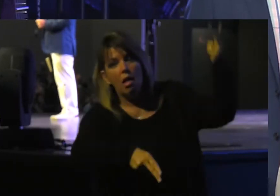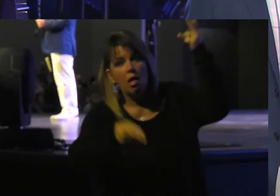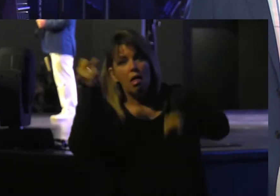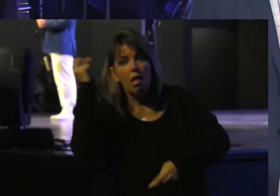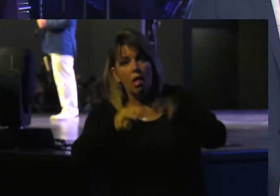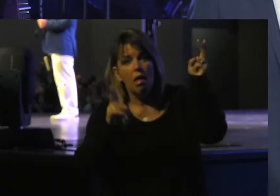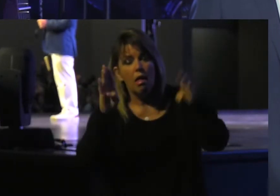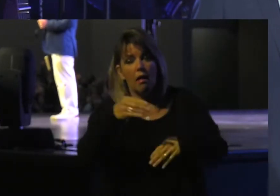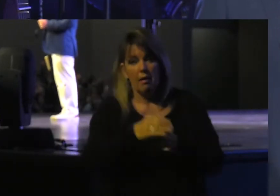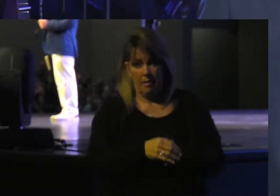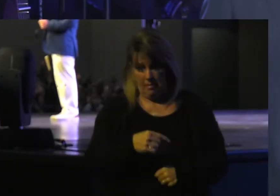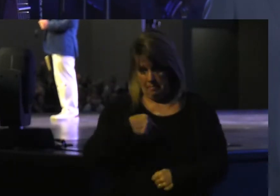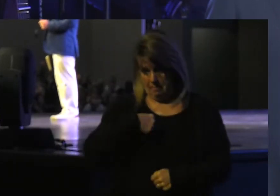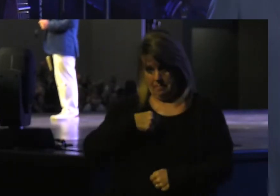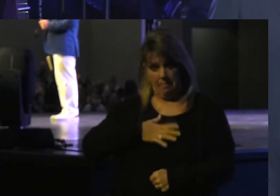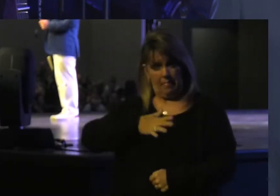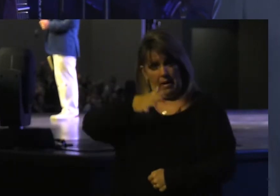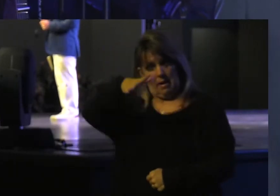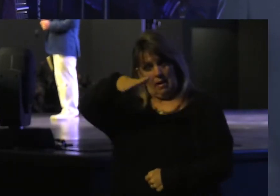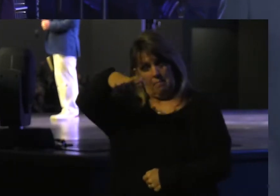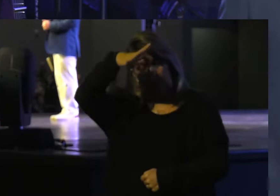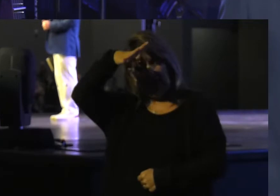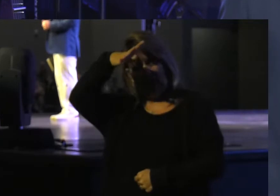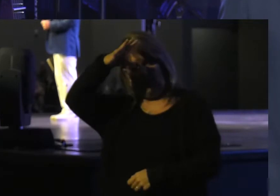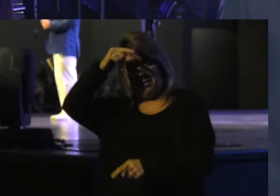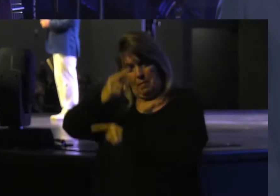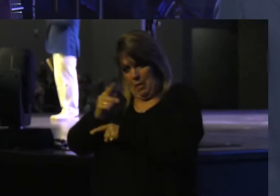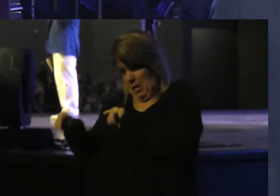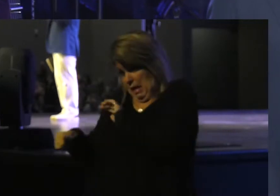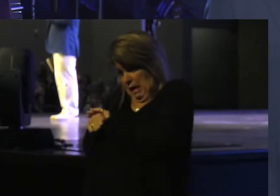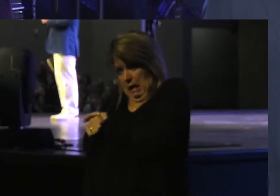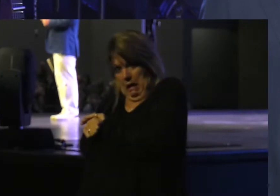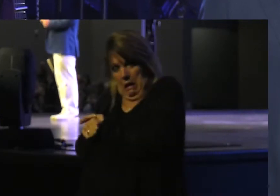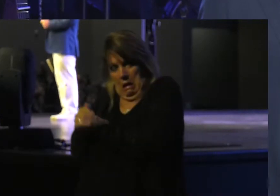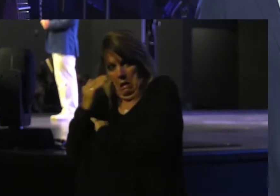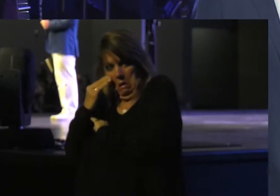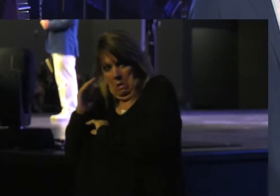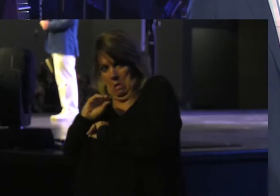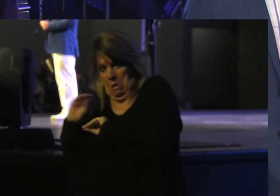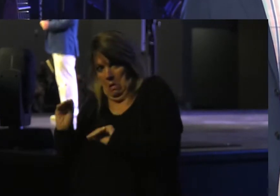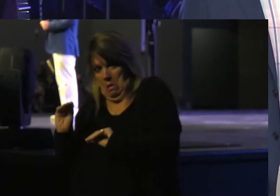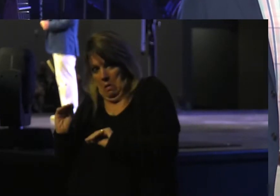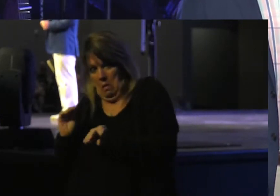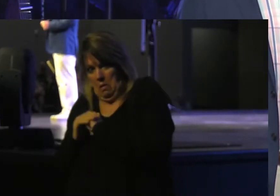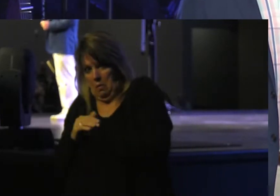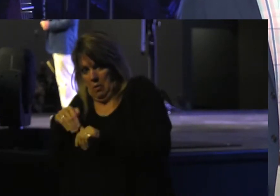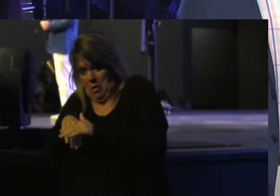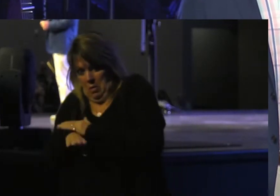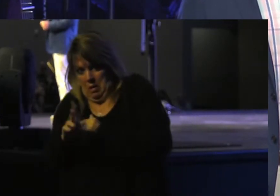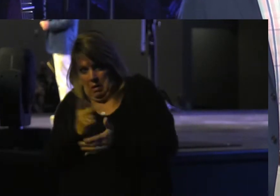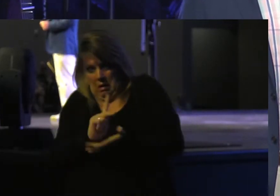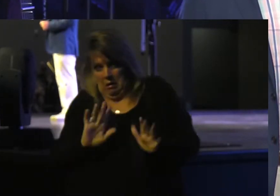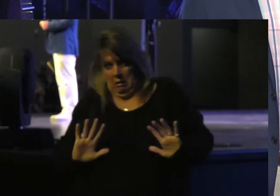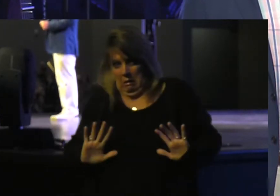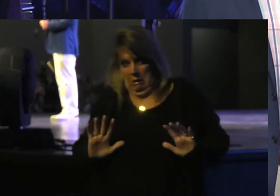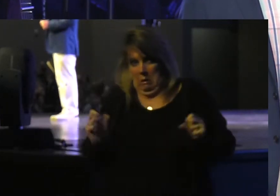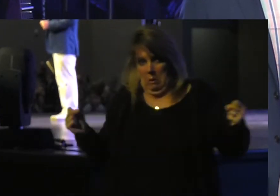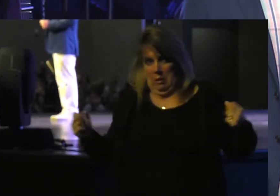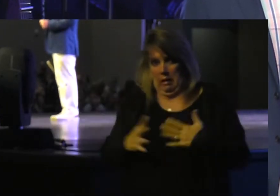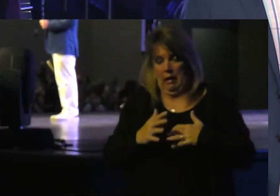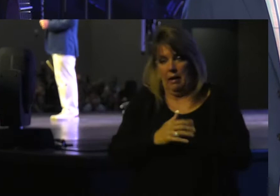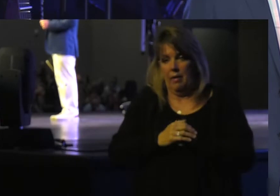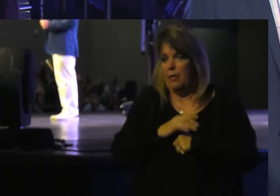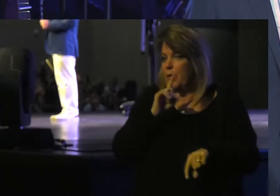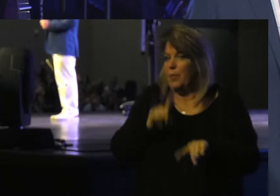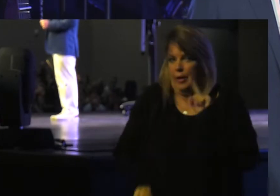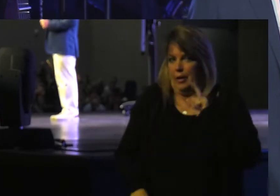Me, my father, and my brother hid around the corner knowing none of us was man enough to go in that kitchen. We